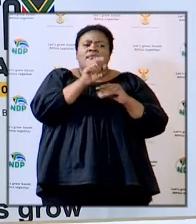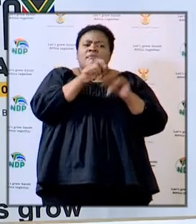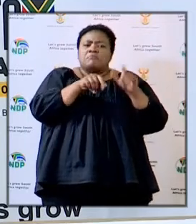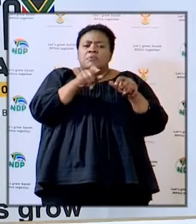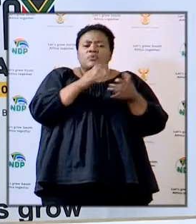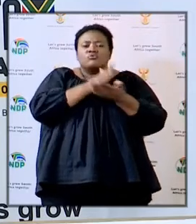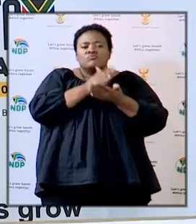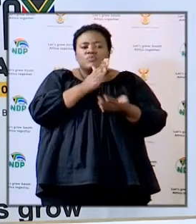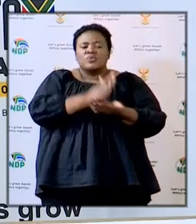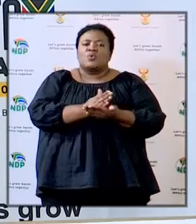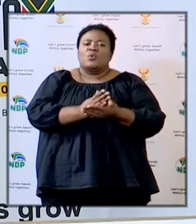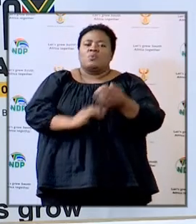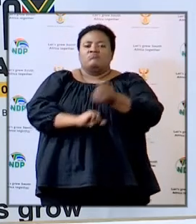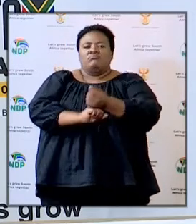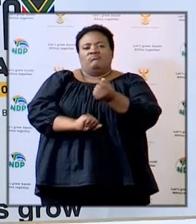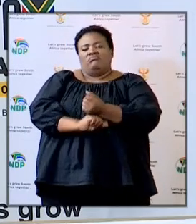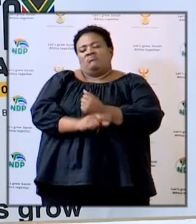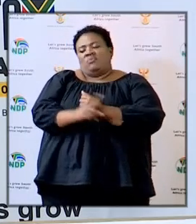to make sure that they accommodate